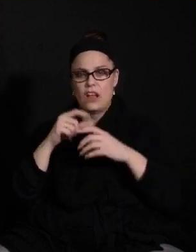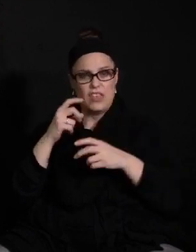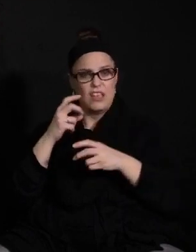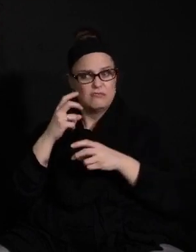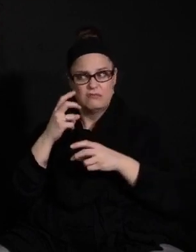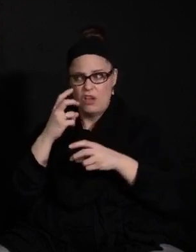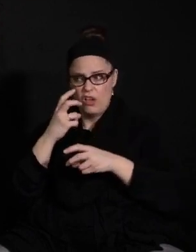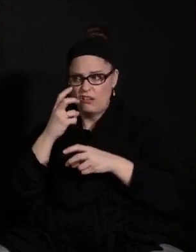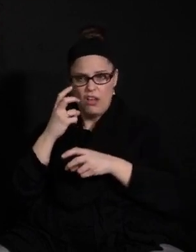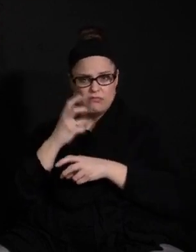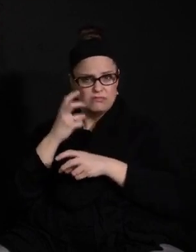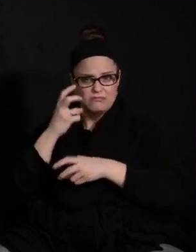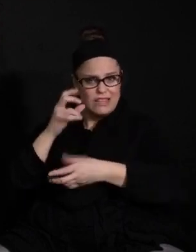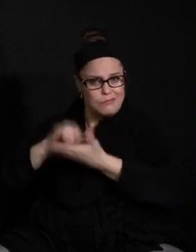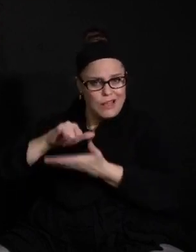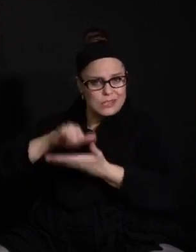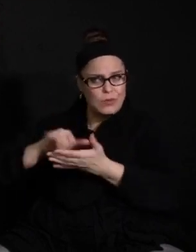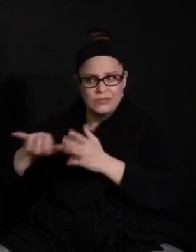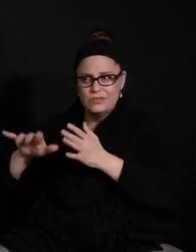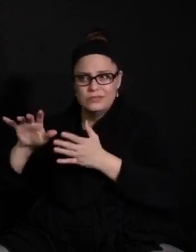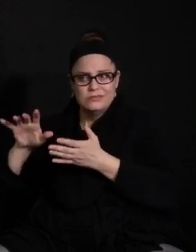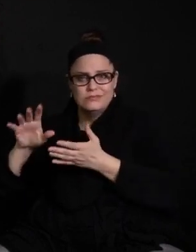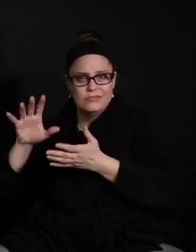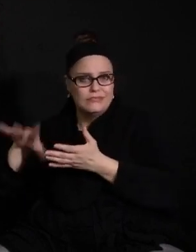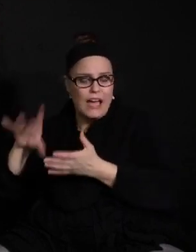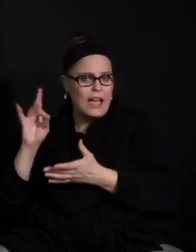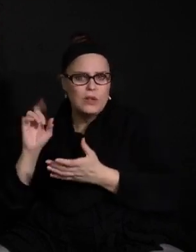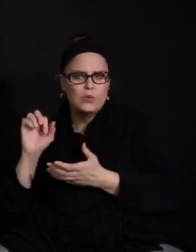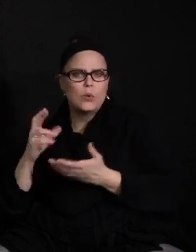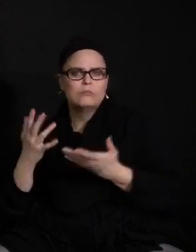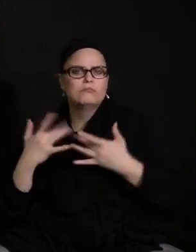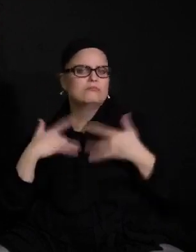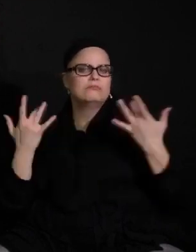Eliza, asked director parent to share an update.